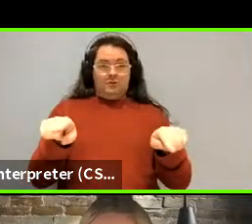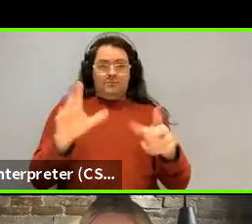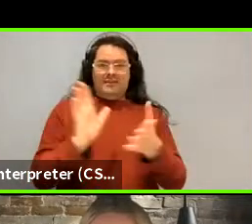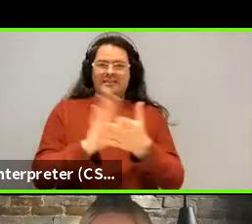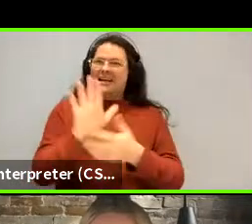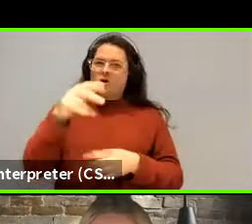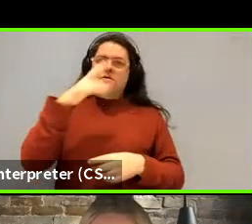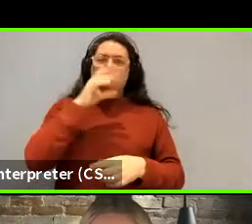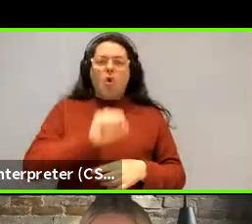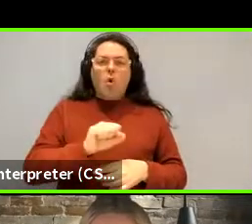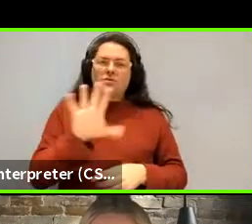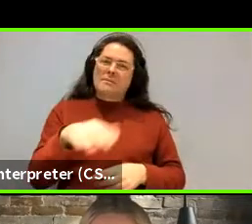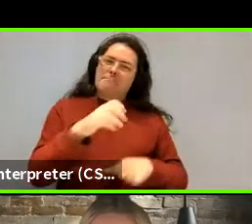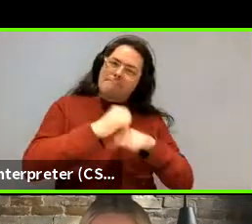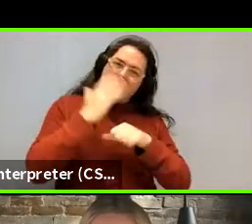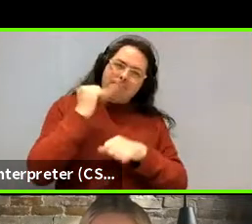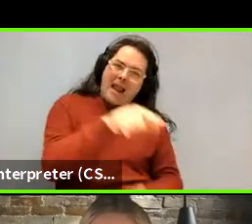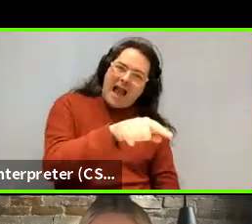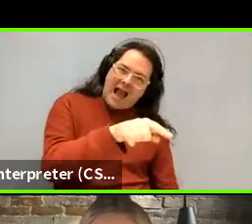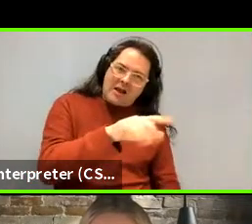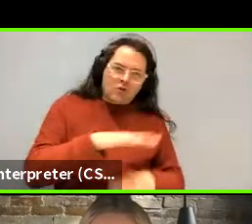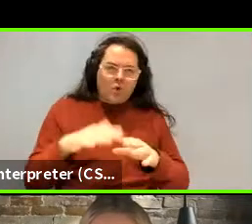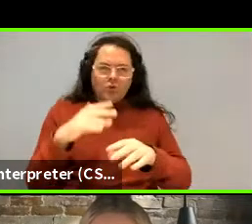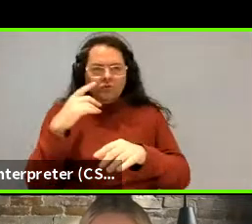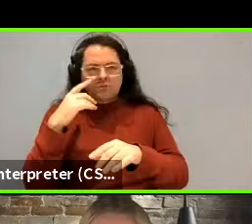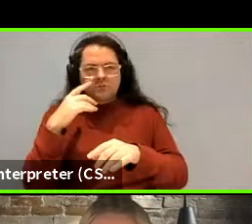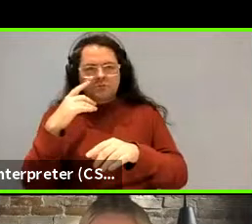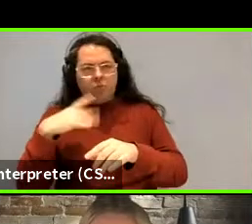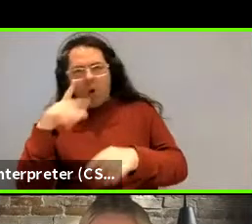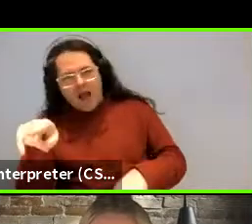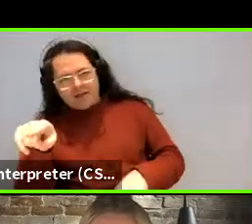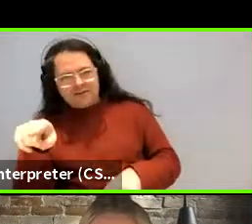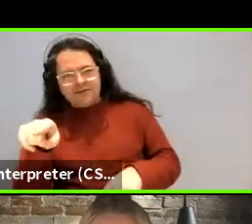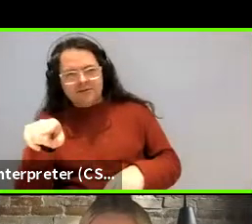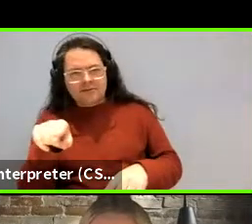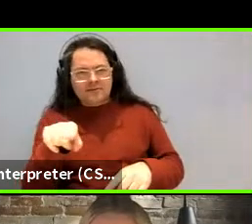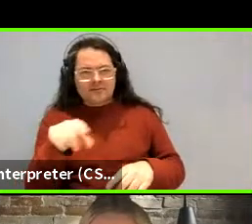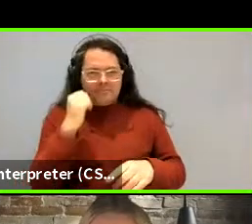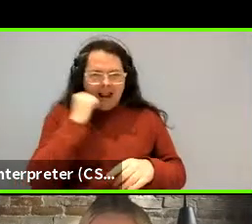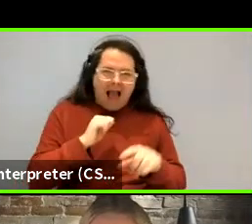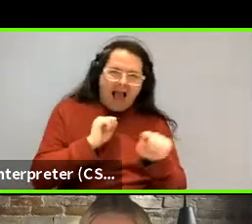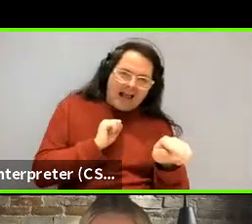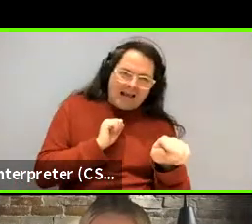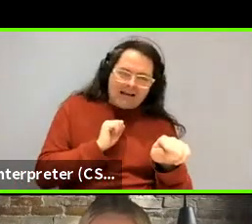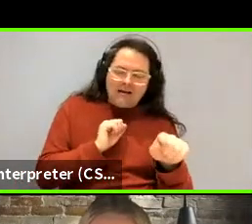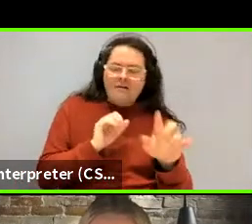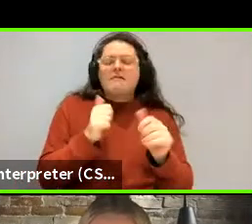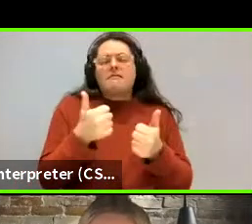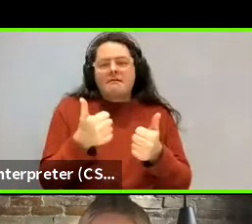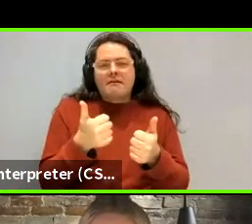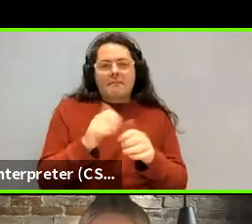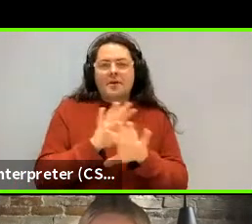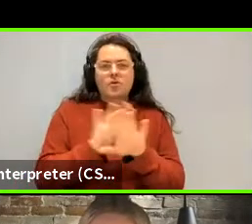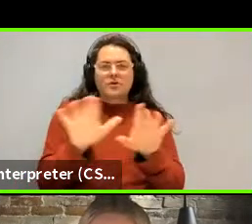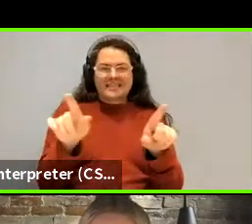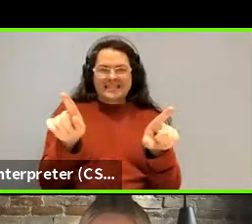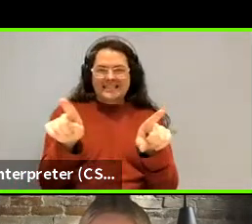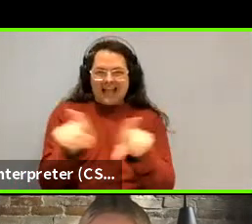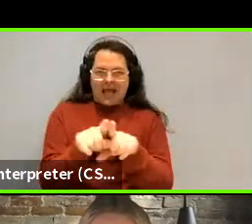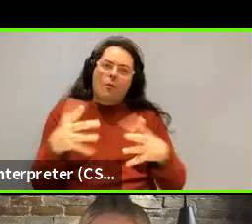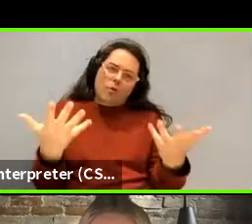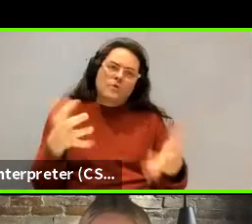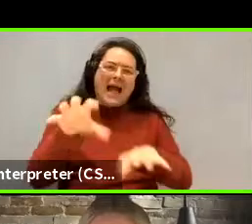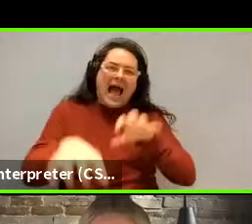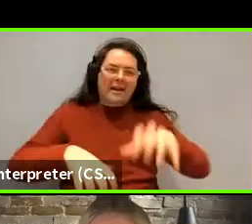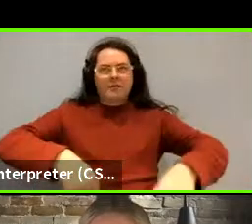white when you have two animals, which are identical, except for, I mean, they're not identical, of course, but, you know, two animals are different